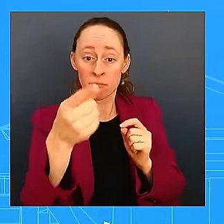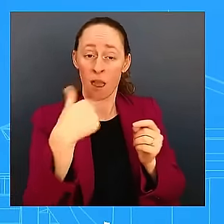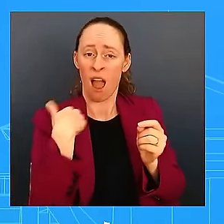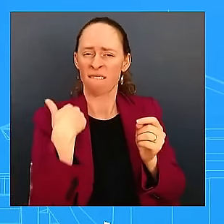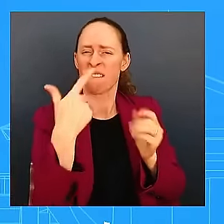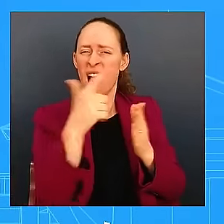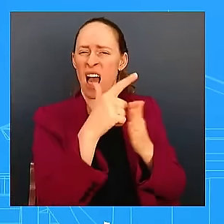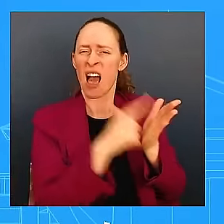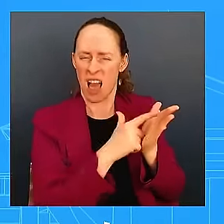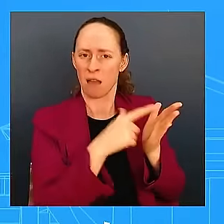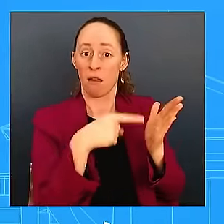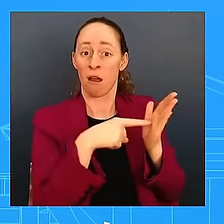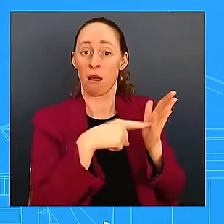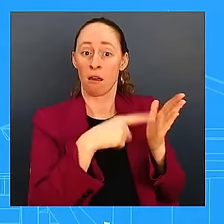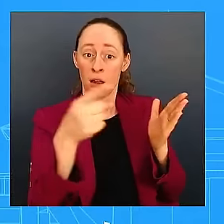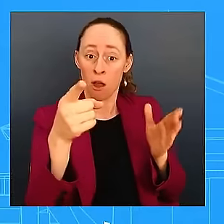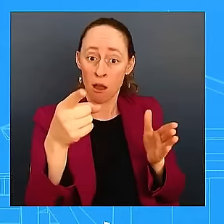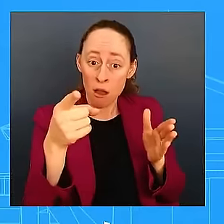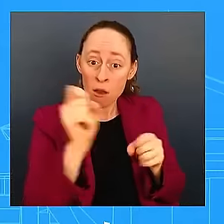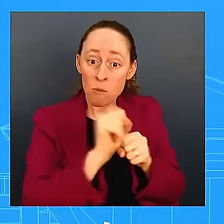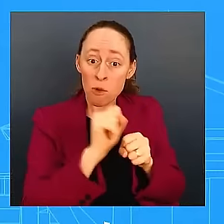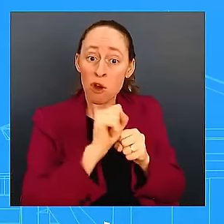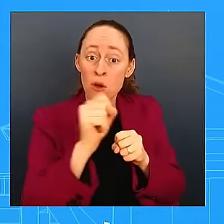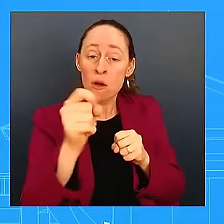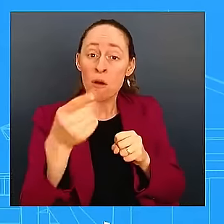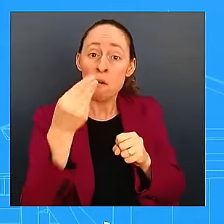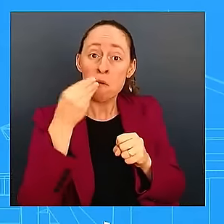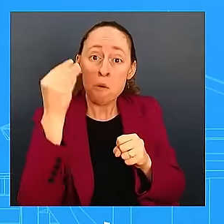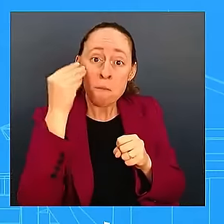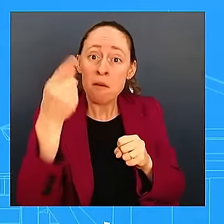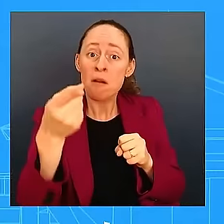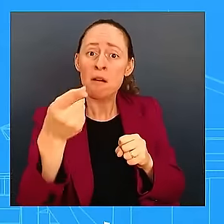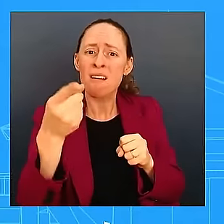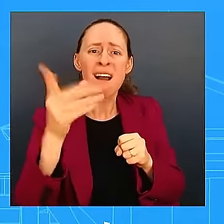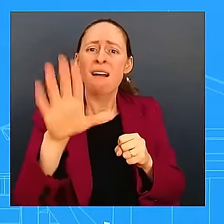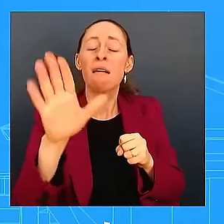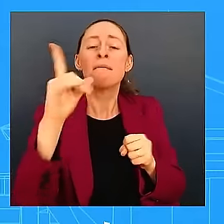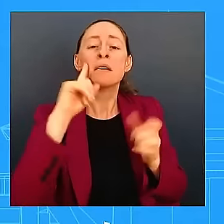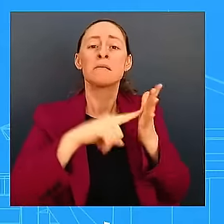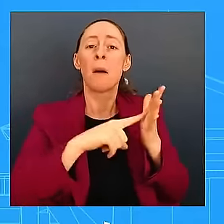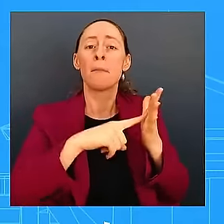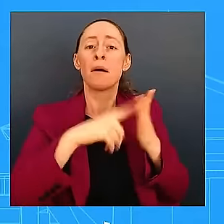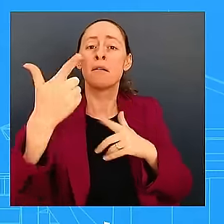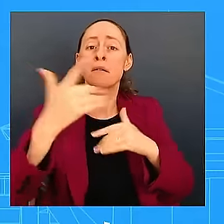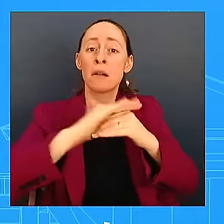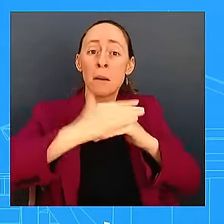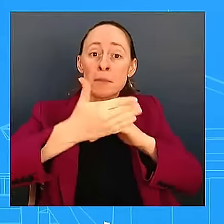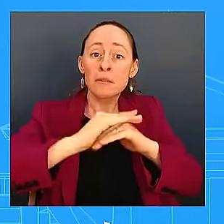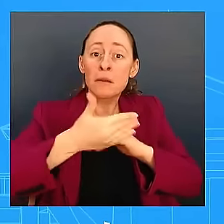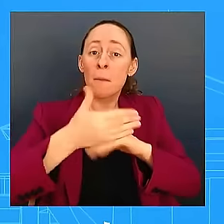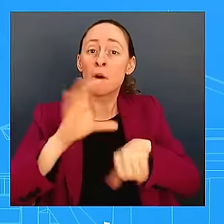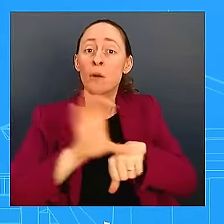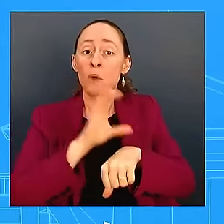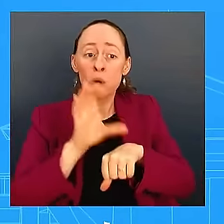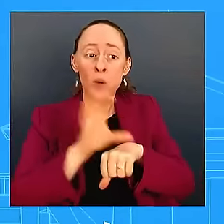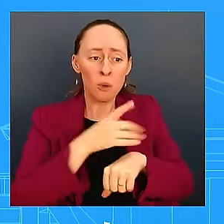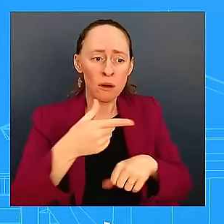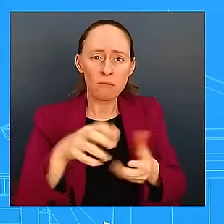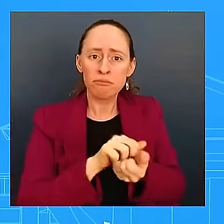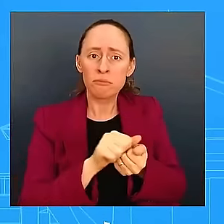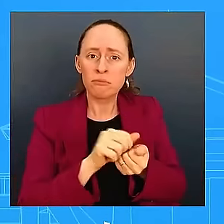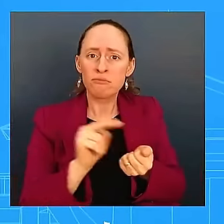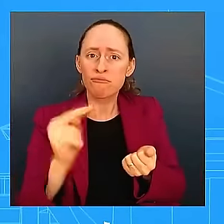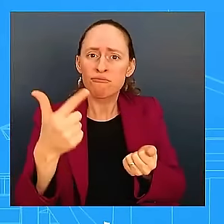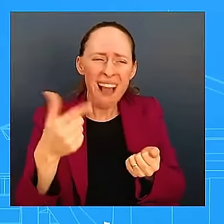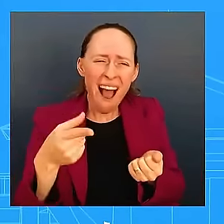losses if they work from home, like if they had a computer or other equipment that they needed to do their personal if they're a photographer and they lost their